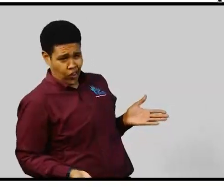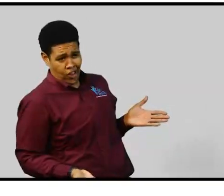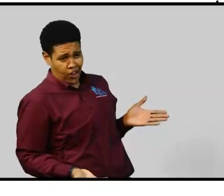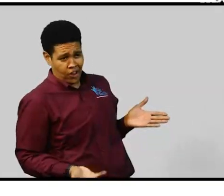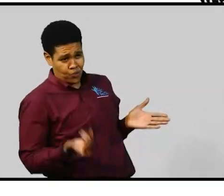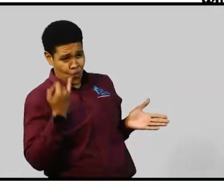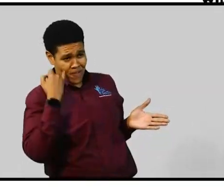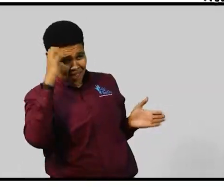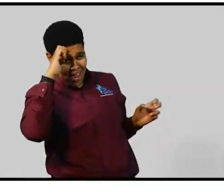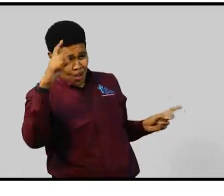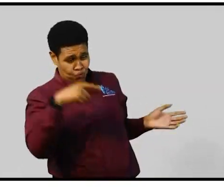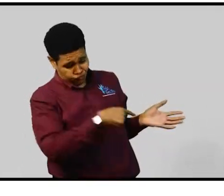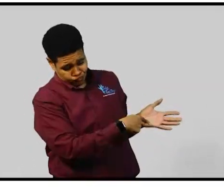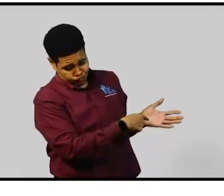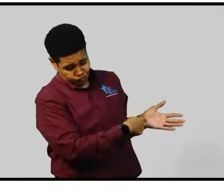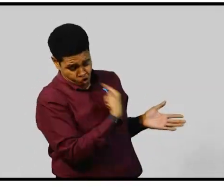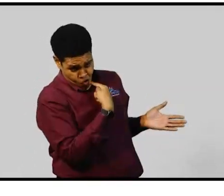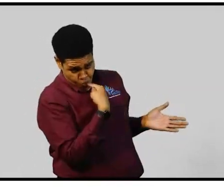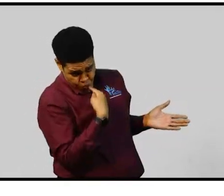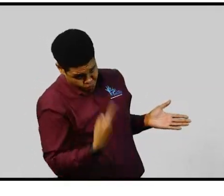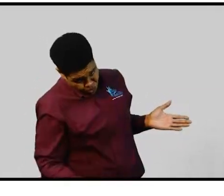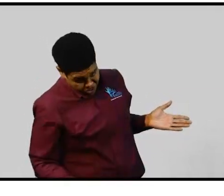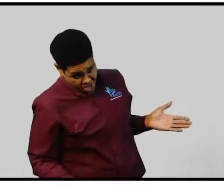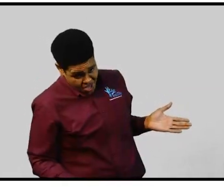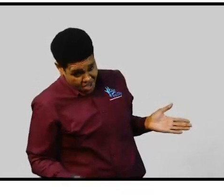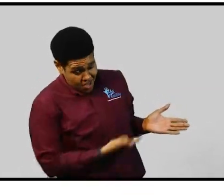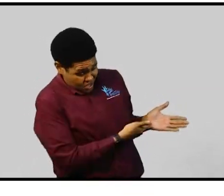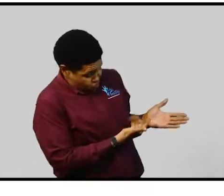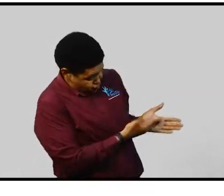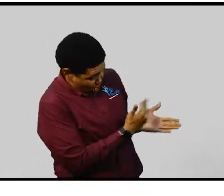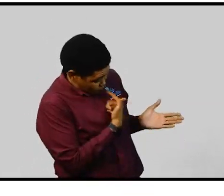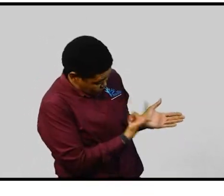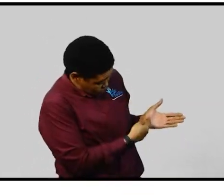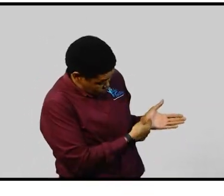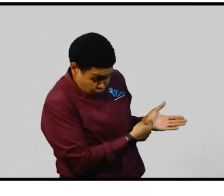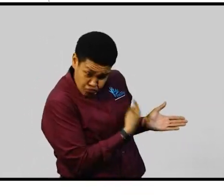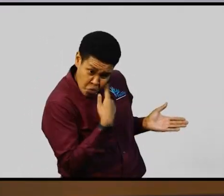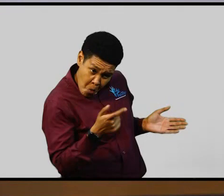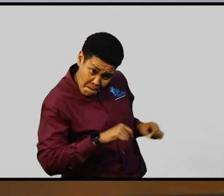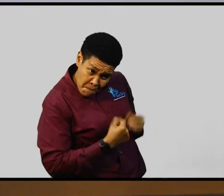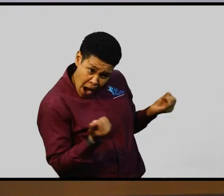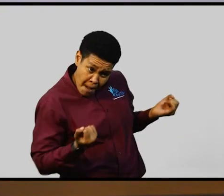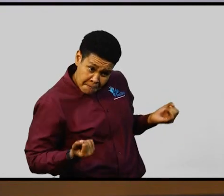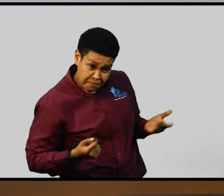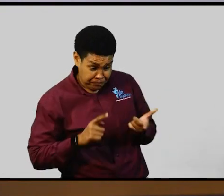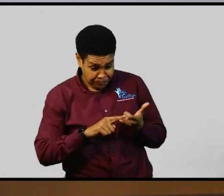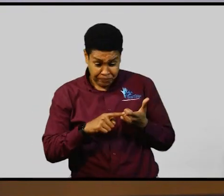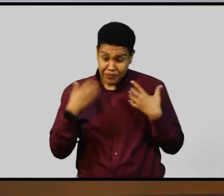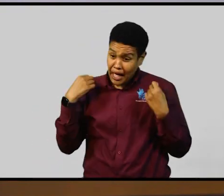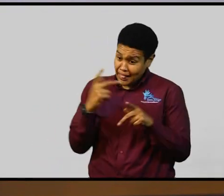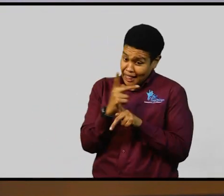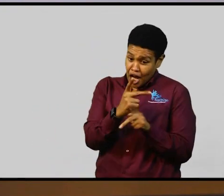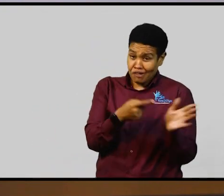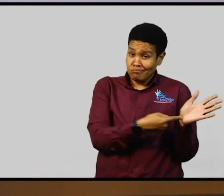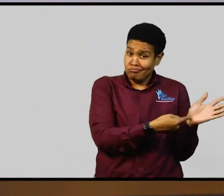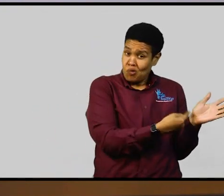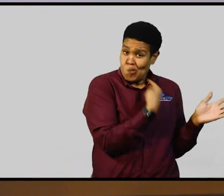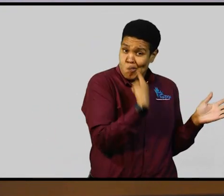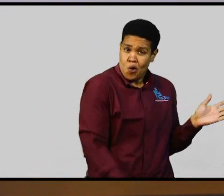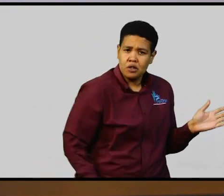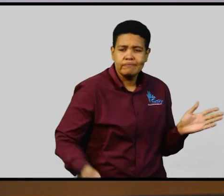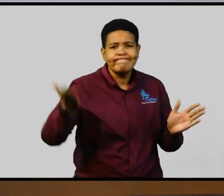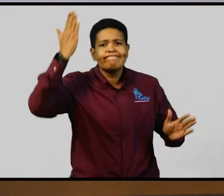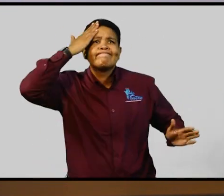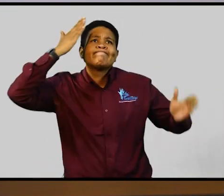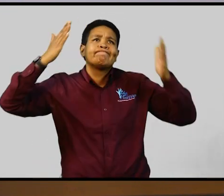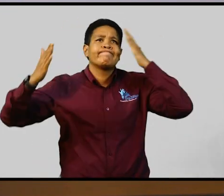education, they can speak to how their rights are being transgressed. If it is healthcare, they can speak to